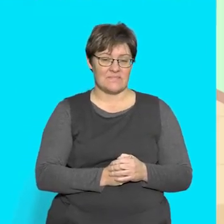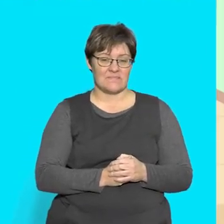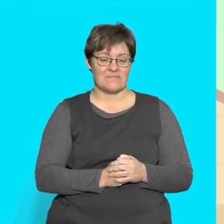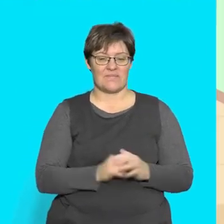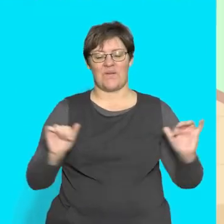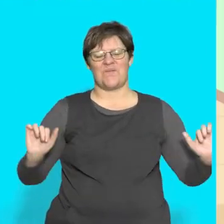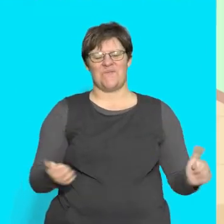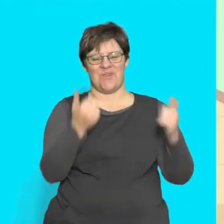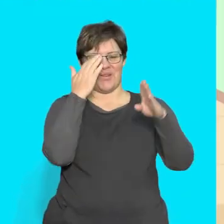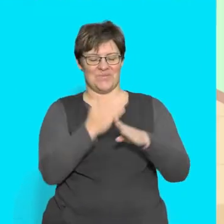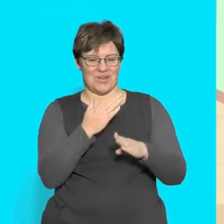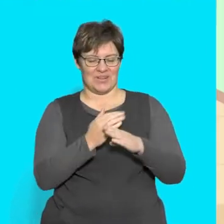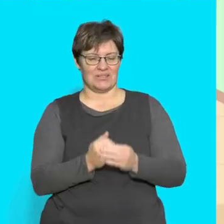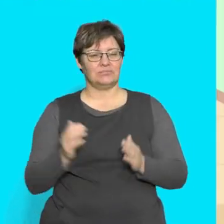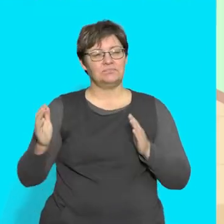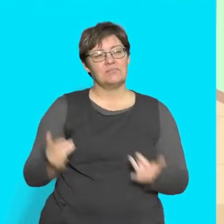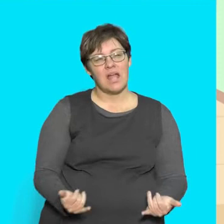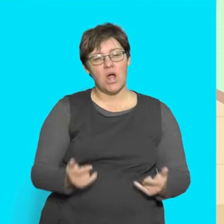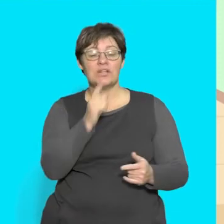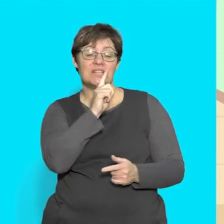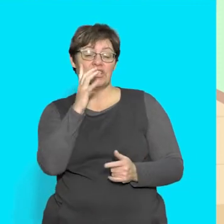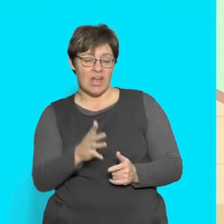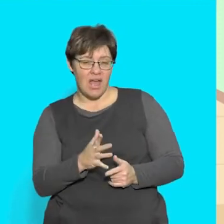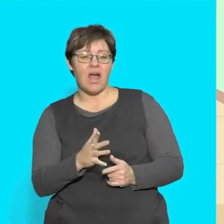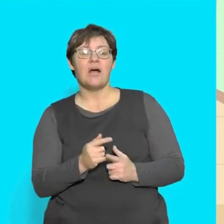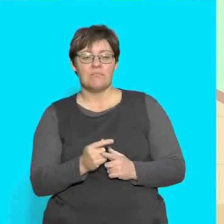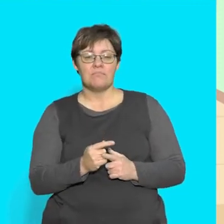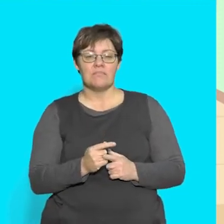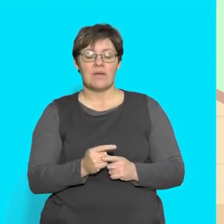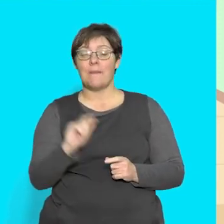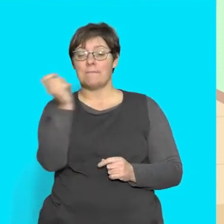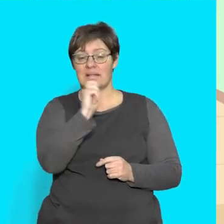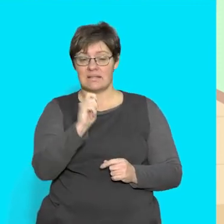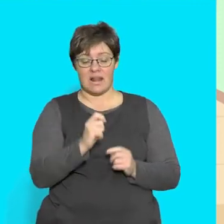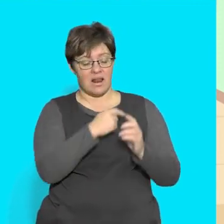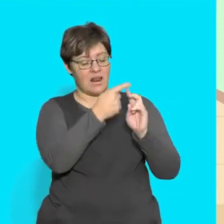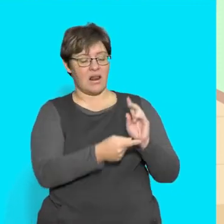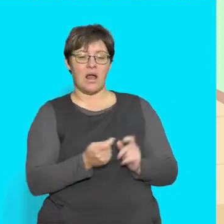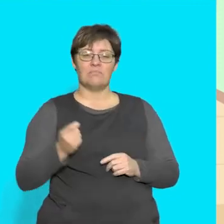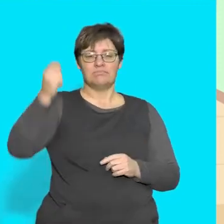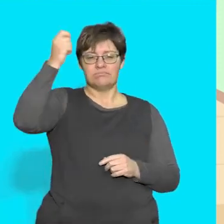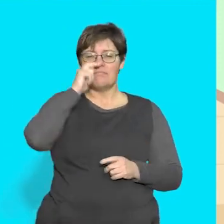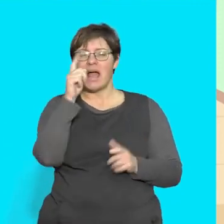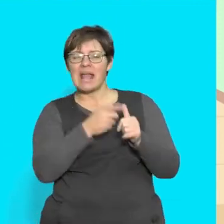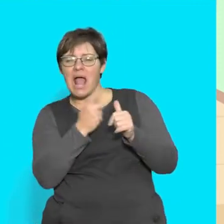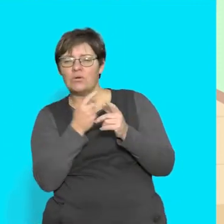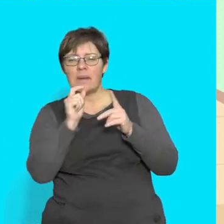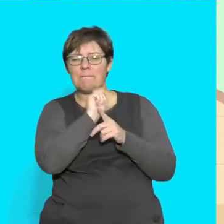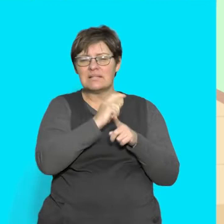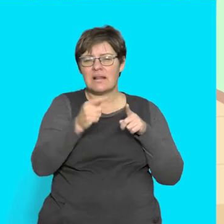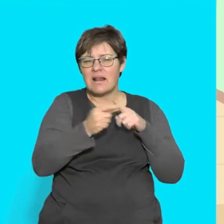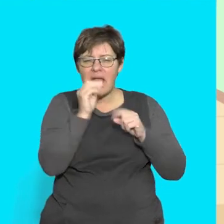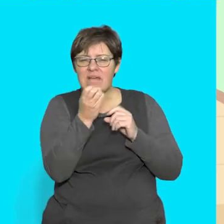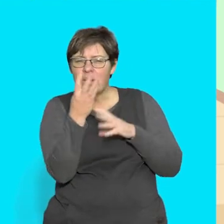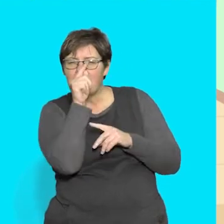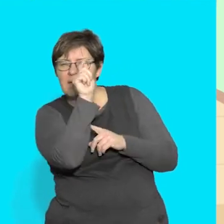Great work! Now your teacher is going to hold up some pencils How many can you count? How